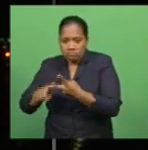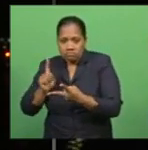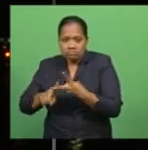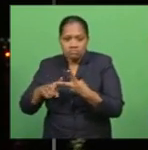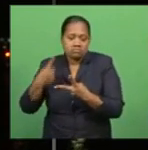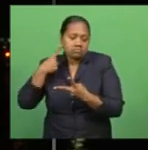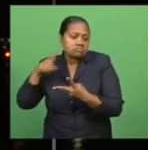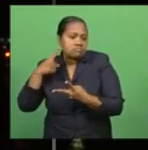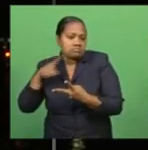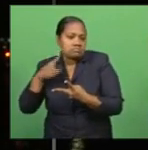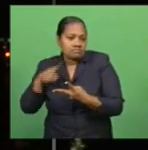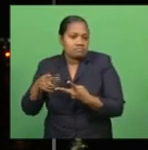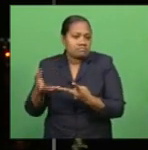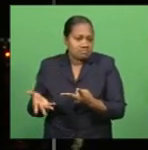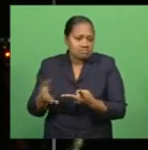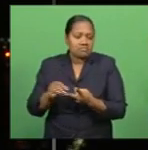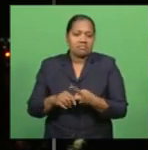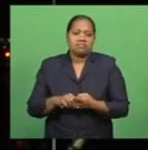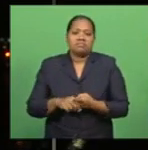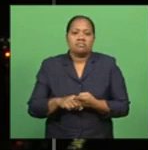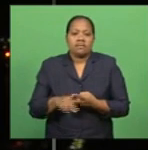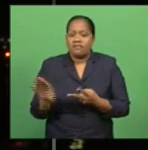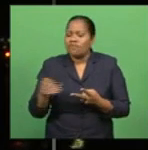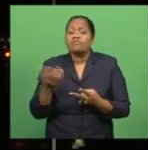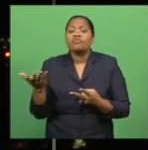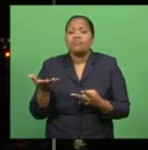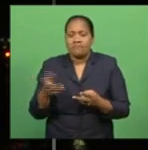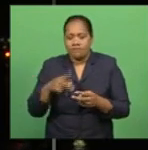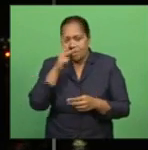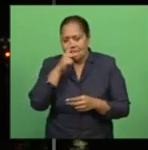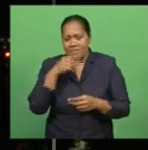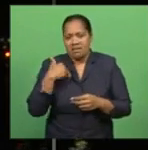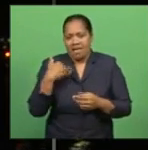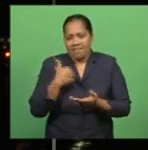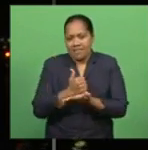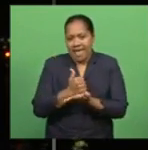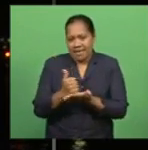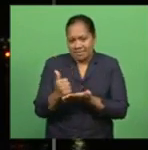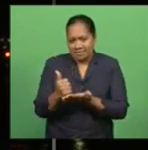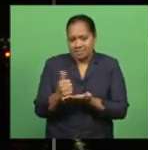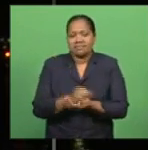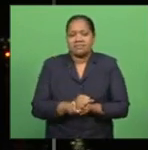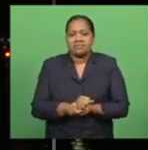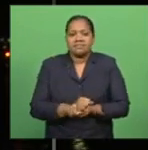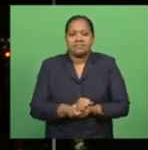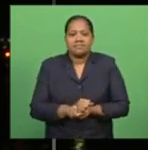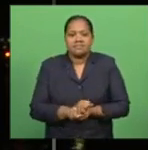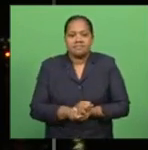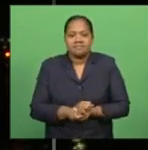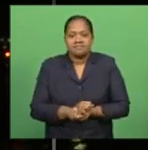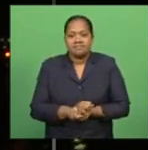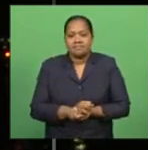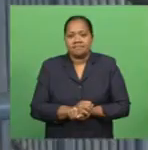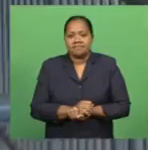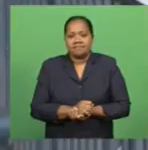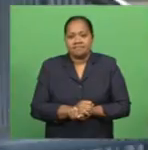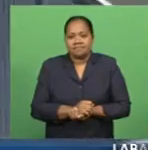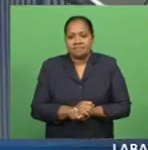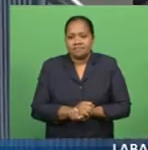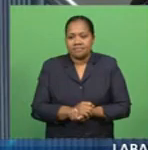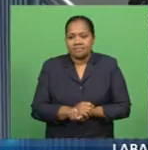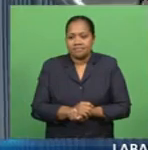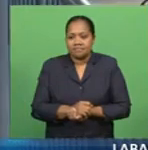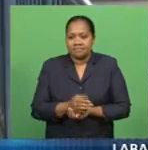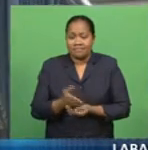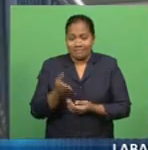with order contrary to section 69.3 of the Public Health Act. Eleanor Tarangaview has more. The first charge